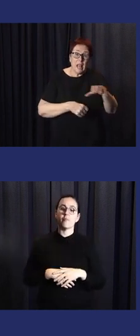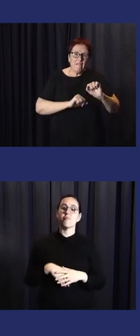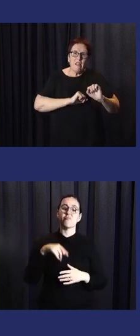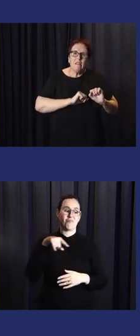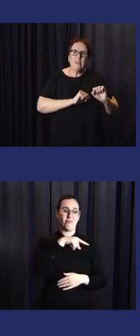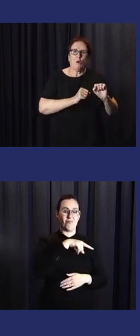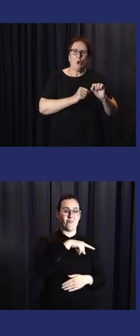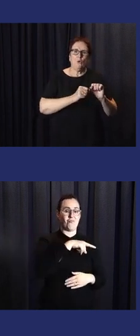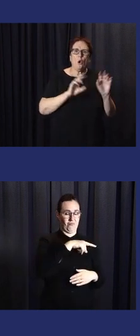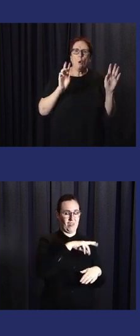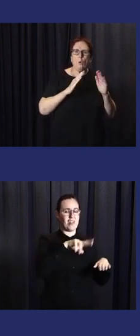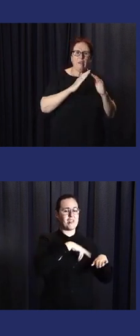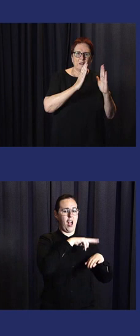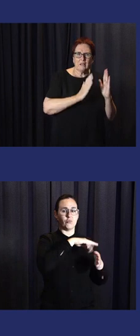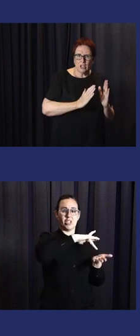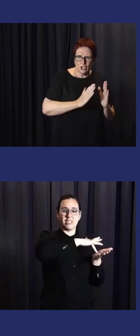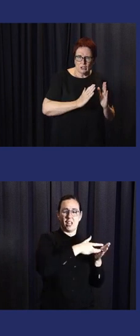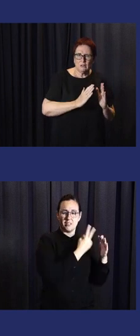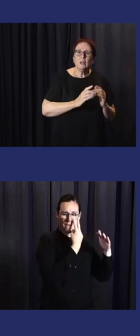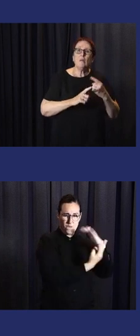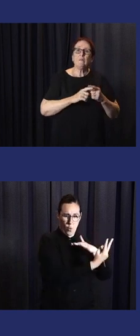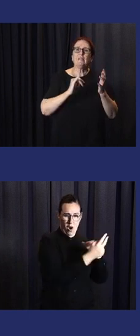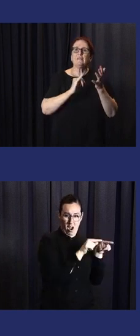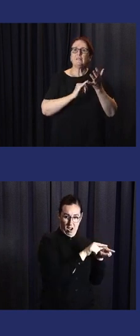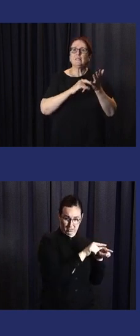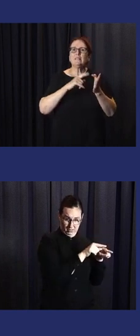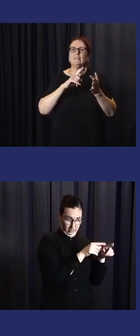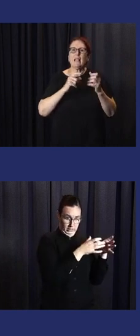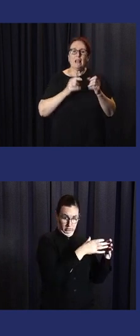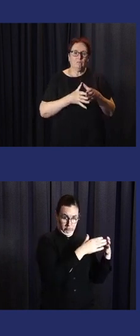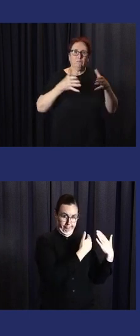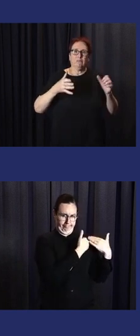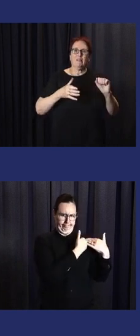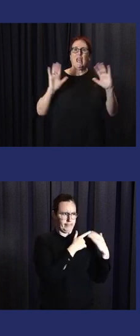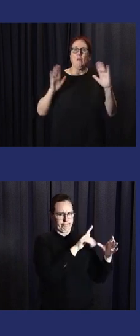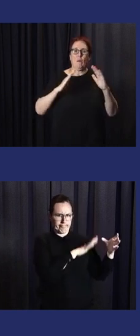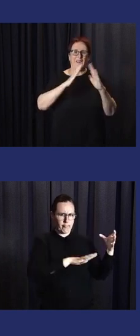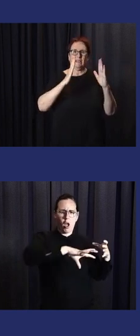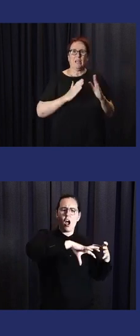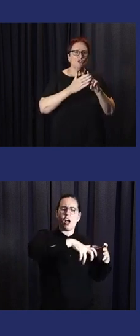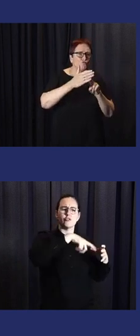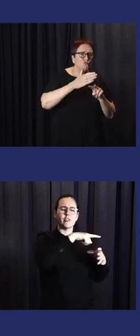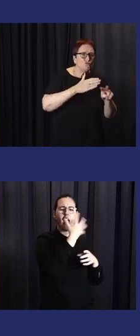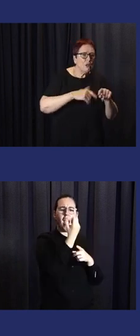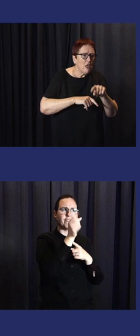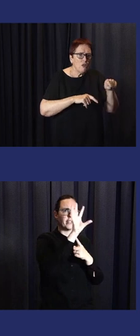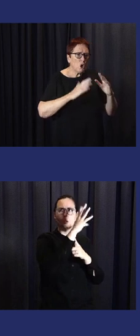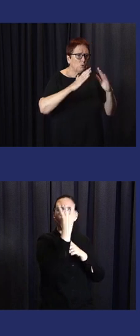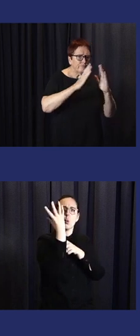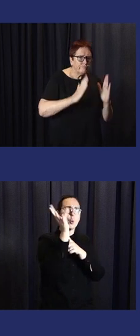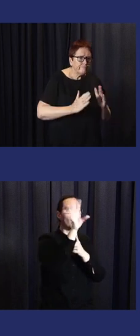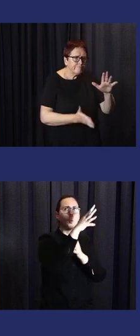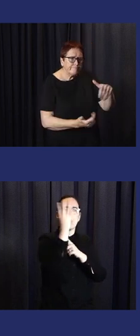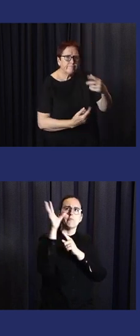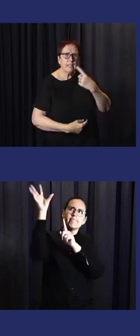forecasting. And at the regional level, we have a meteorological station. And at the province, we also have